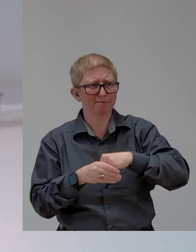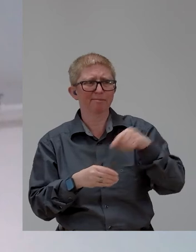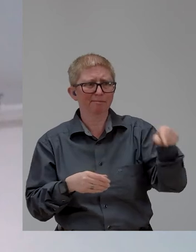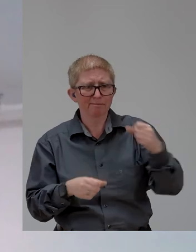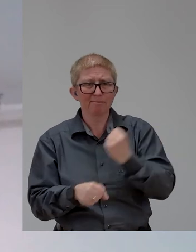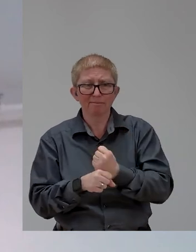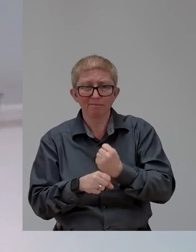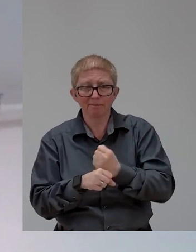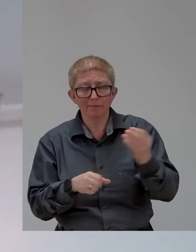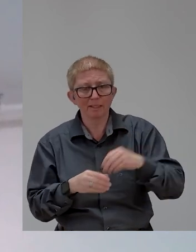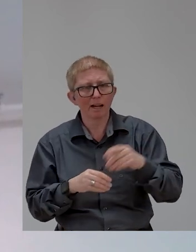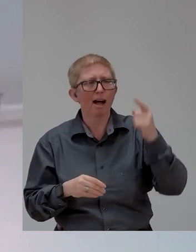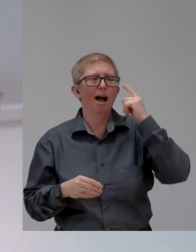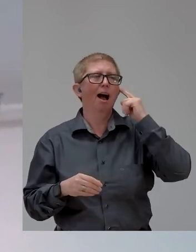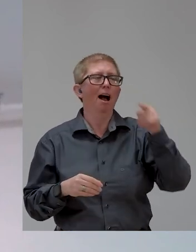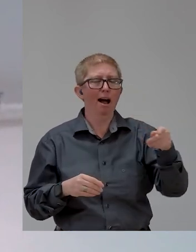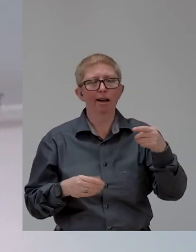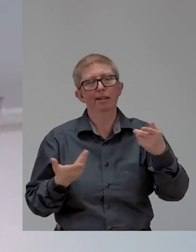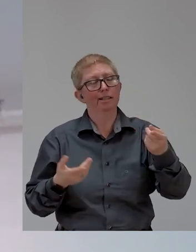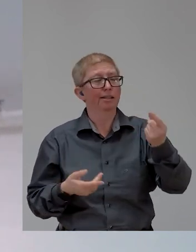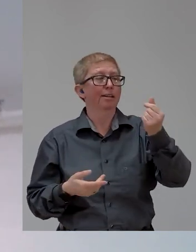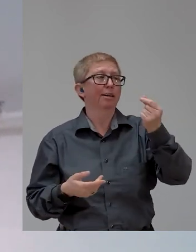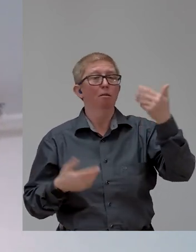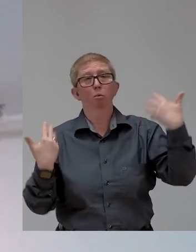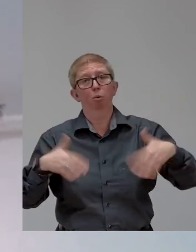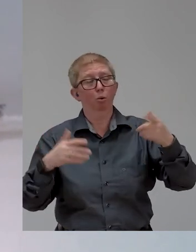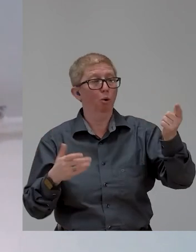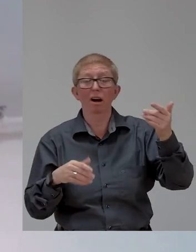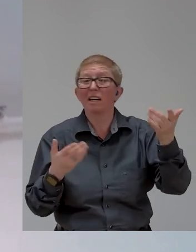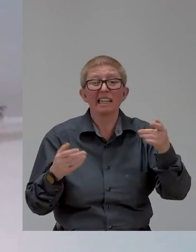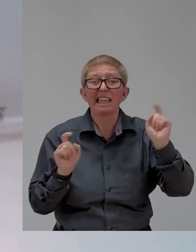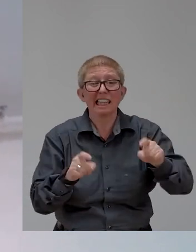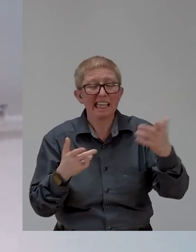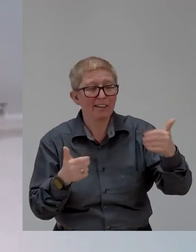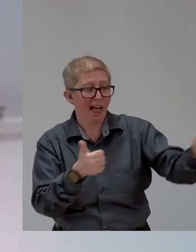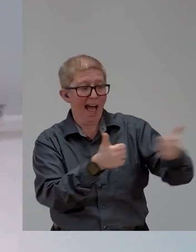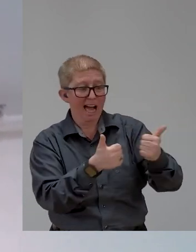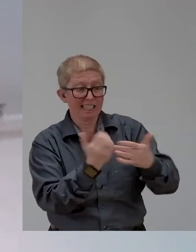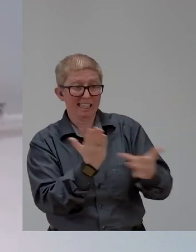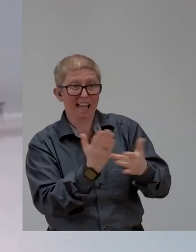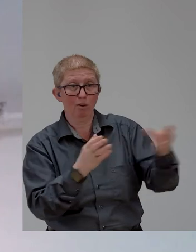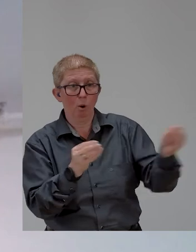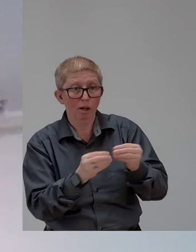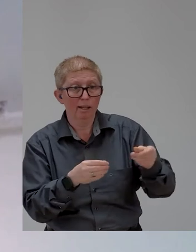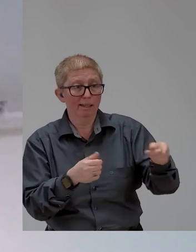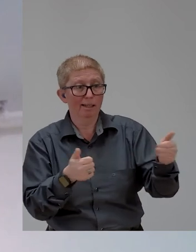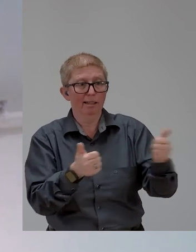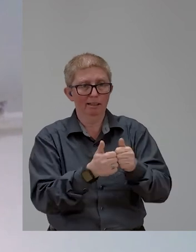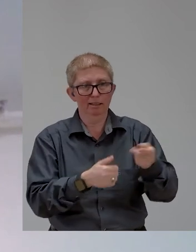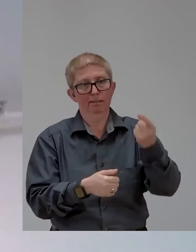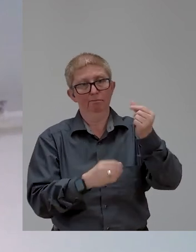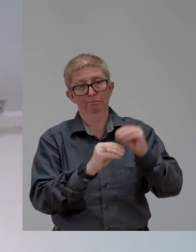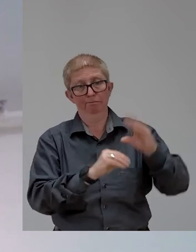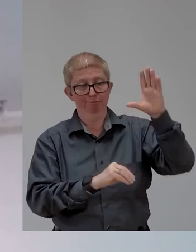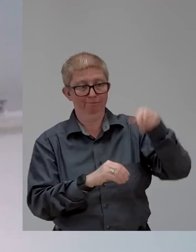technology, and other devices that enable people with disabilities to perform essential job functions. So the law is there,